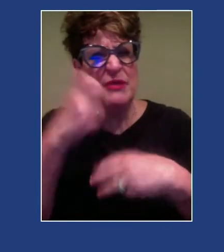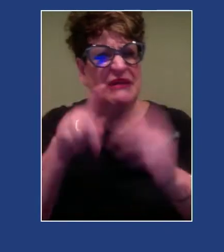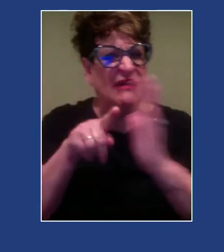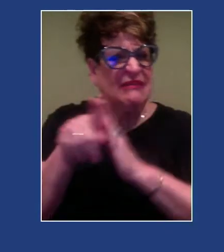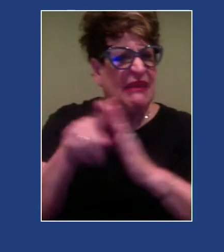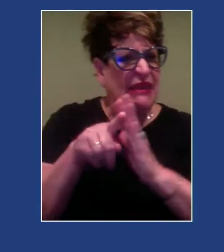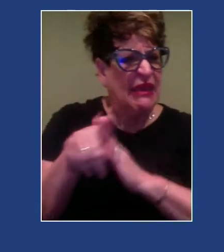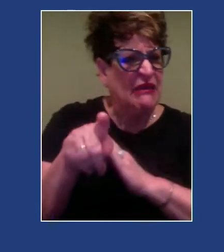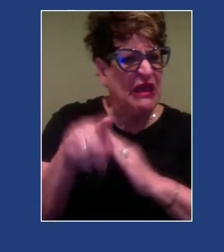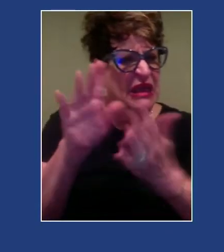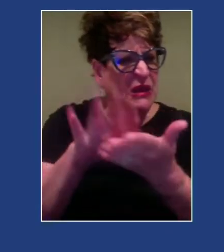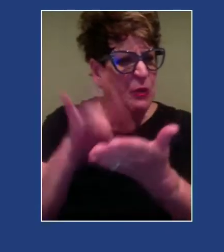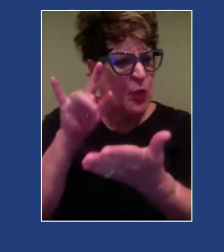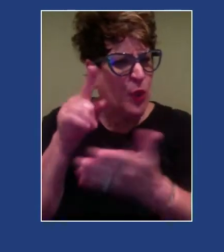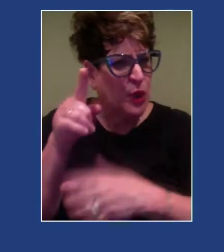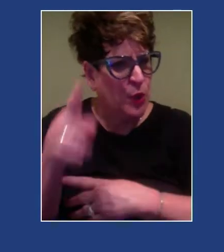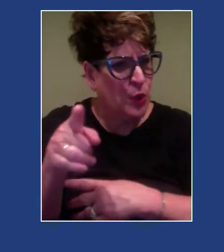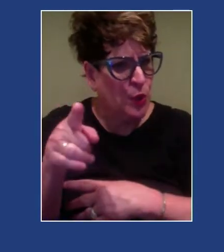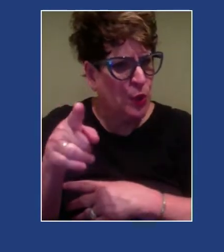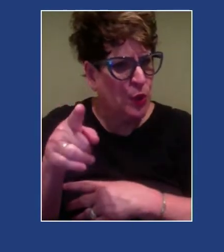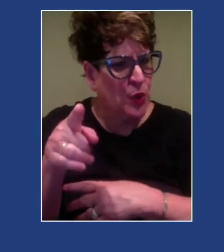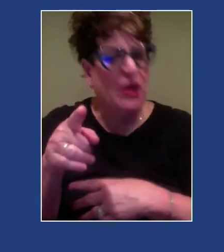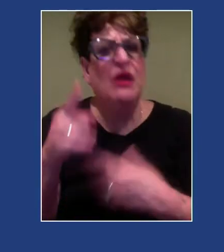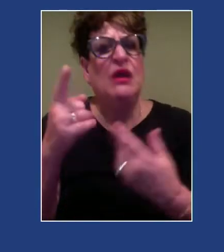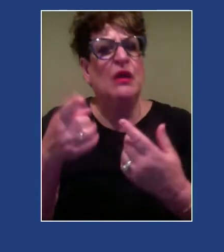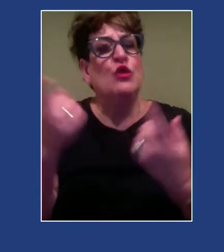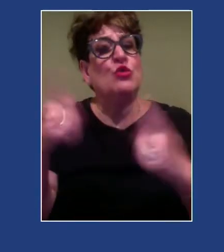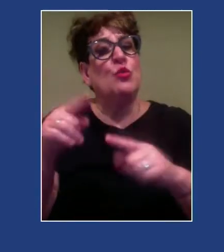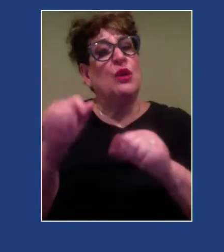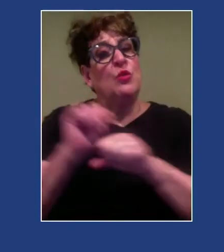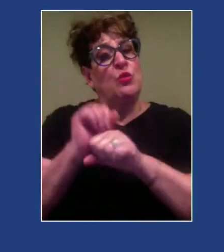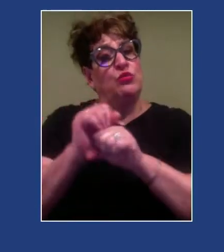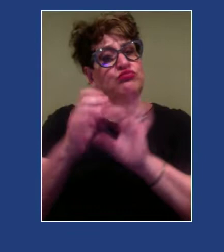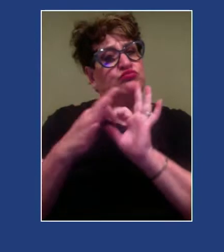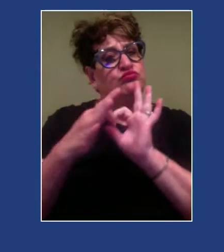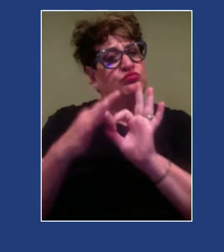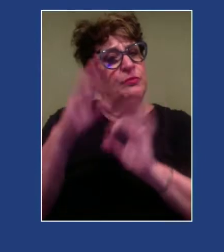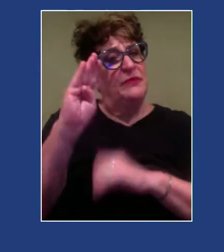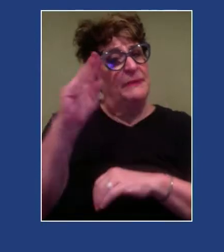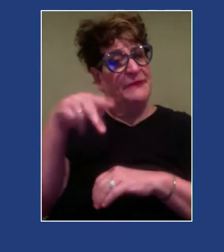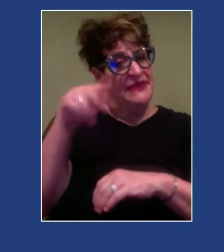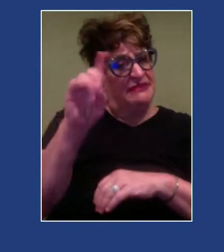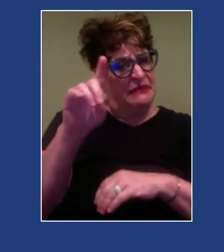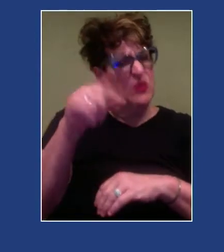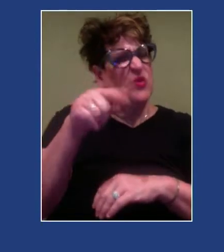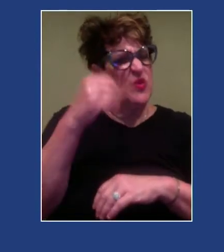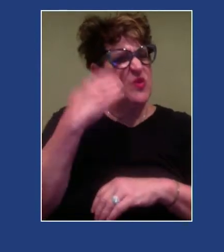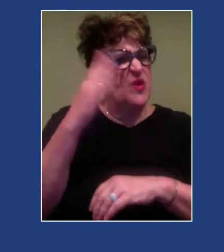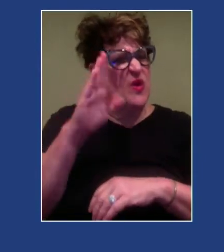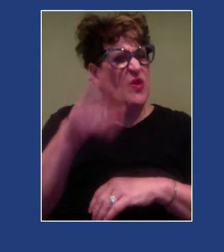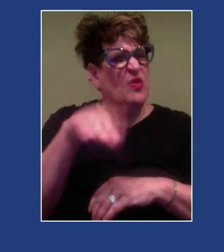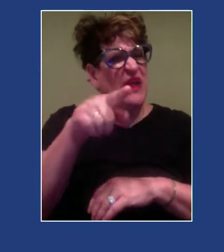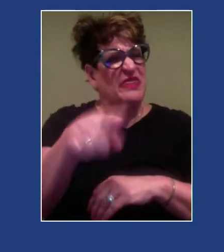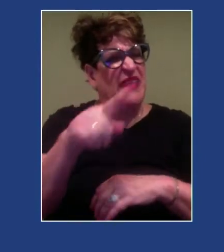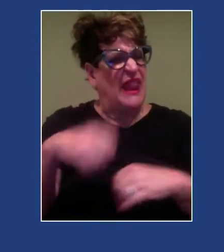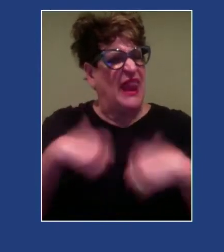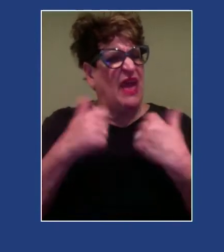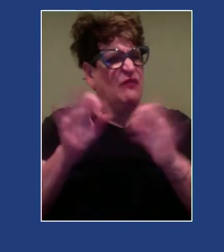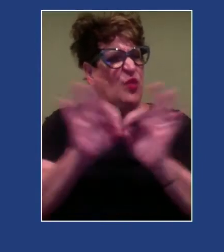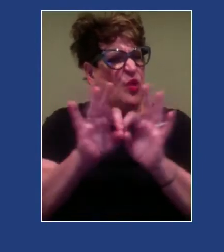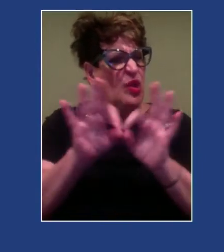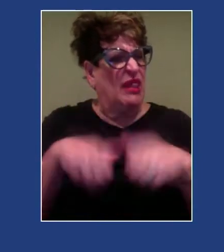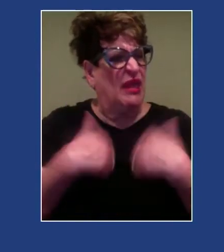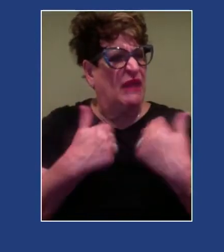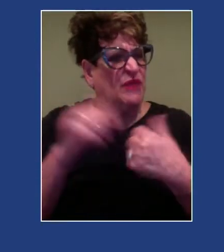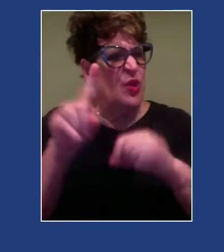So within the DBT framework with working with borderline personality disorder, many of us are familiar with that life worth living question, right? What would